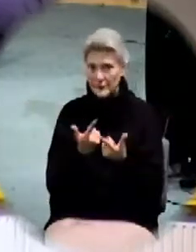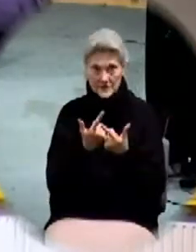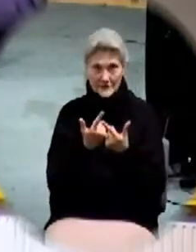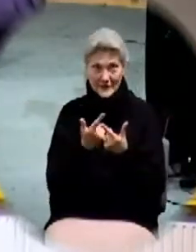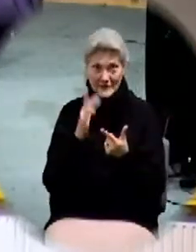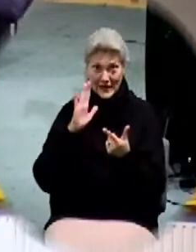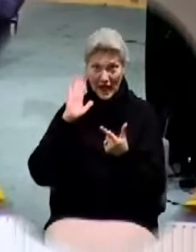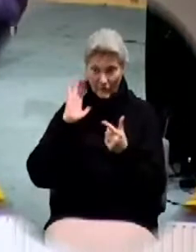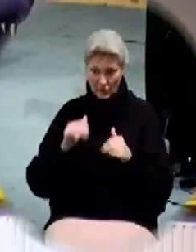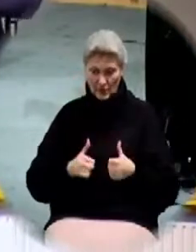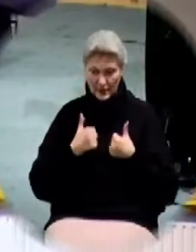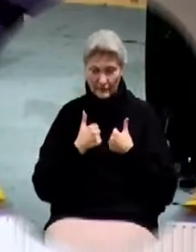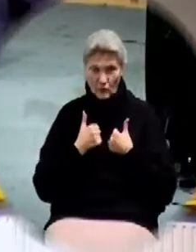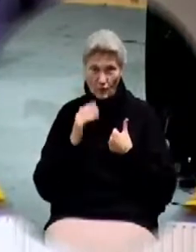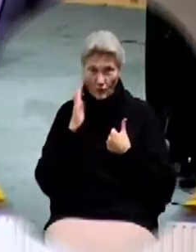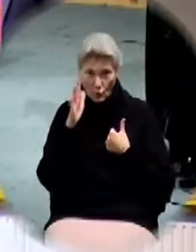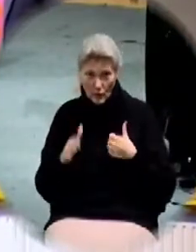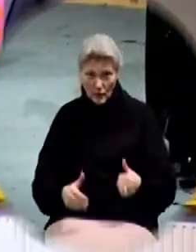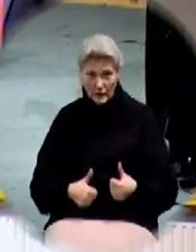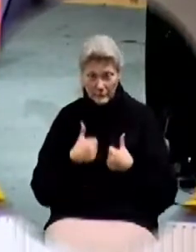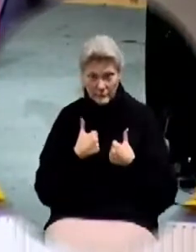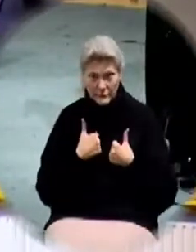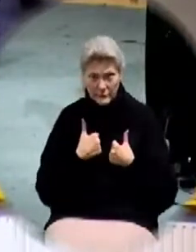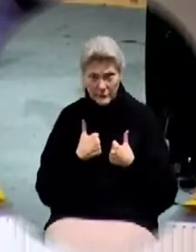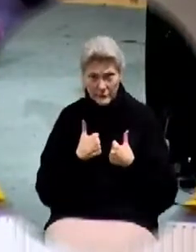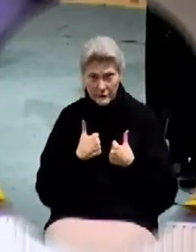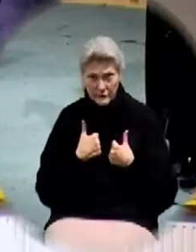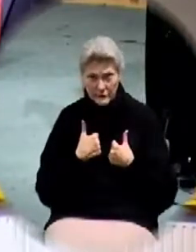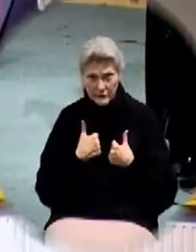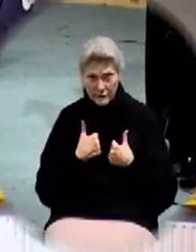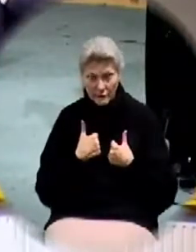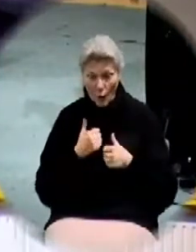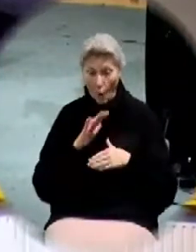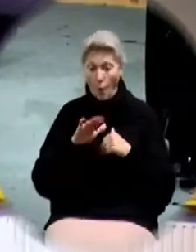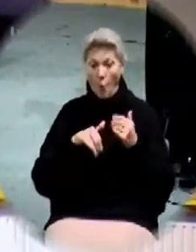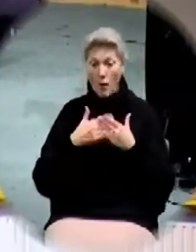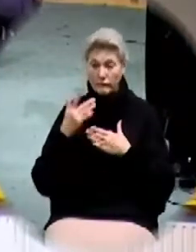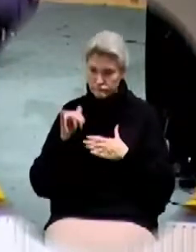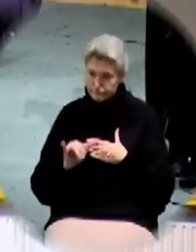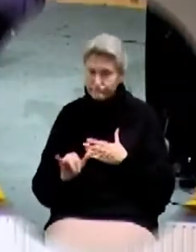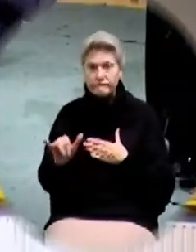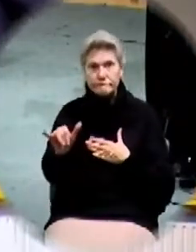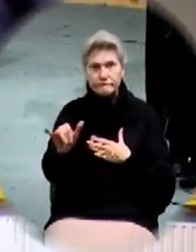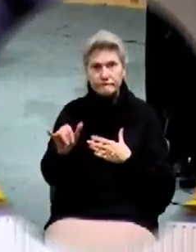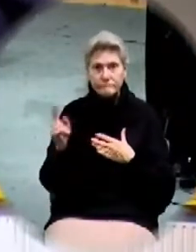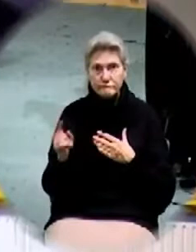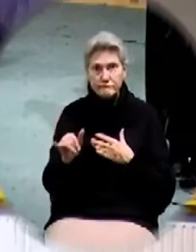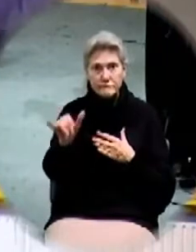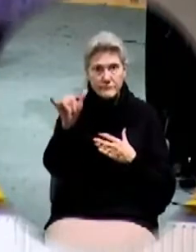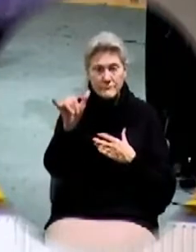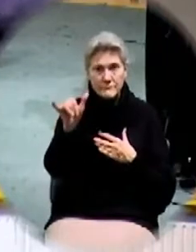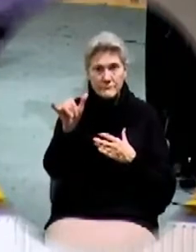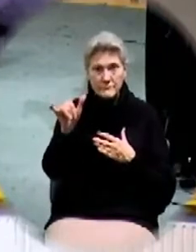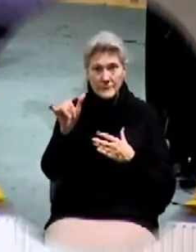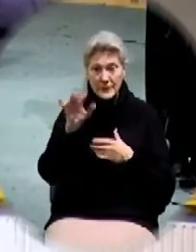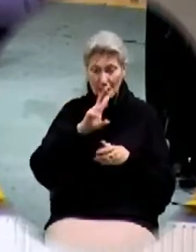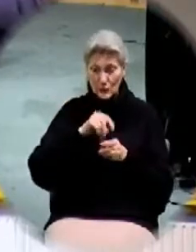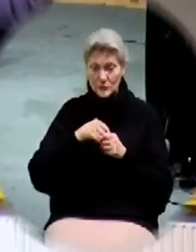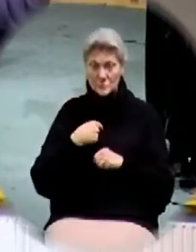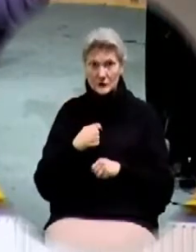lived or ever will live for all of eternity. So that includes me.